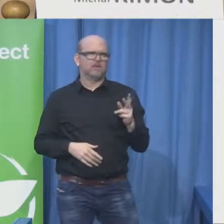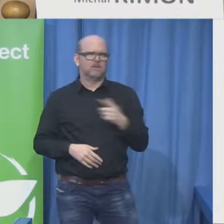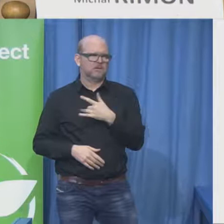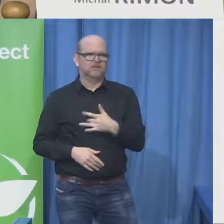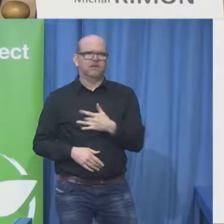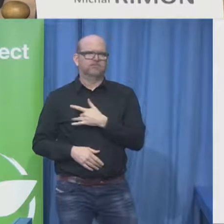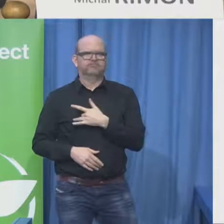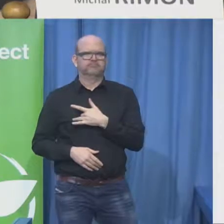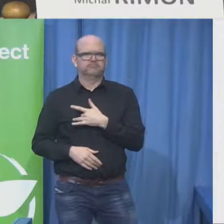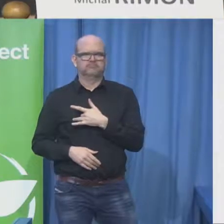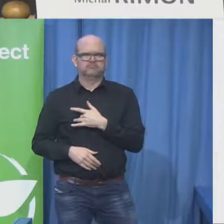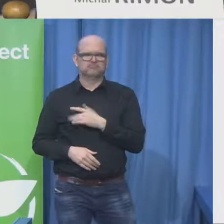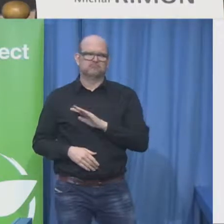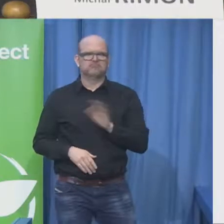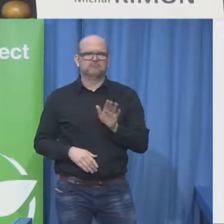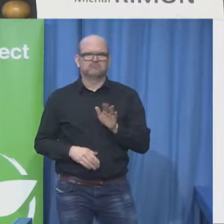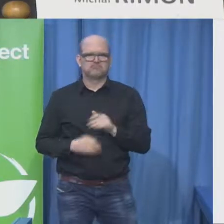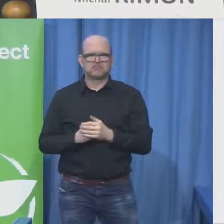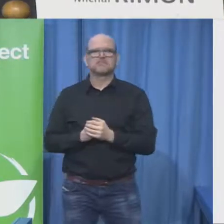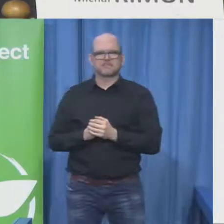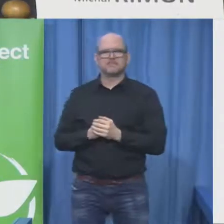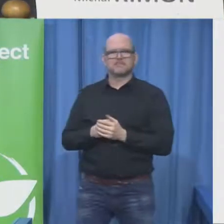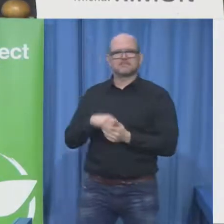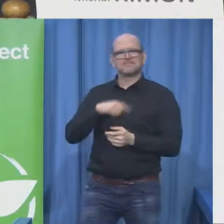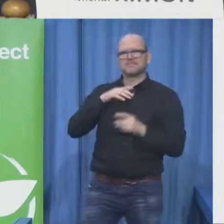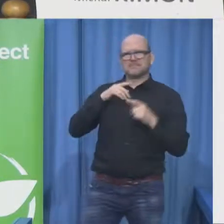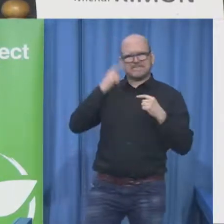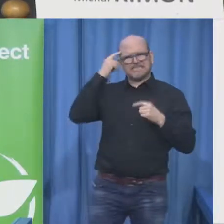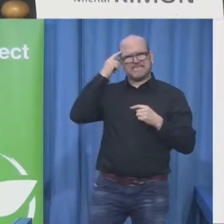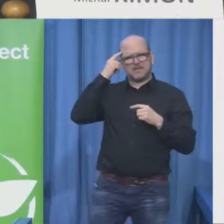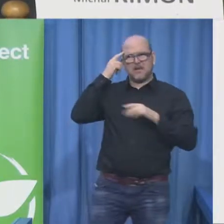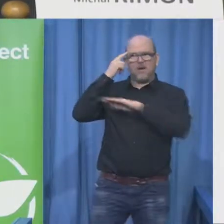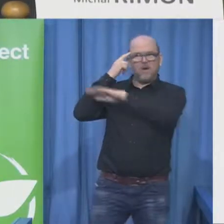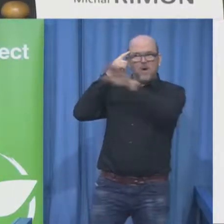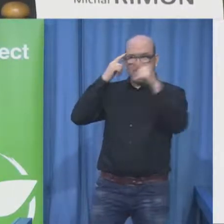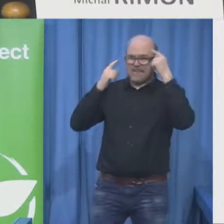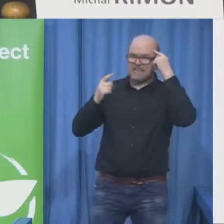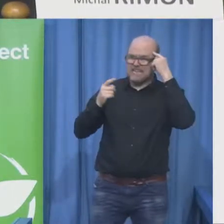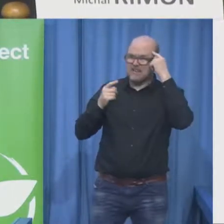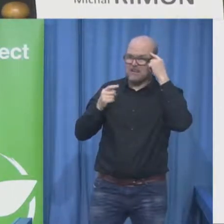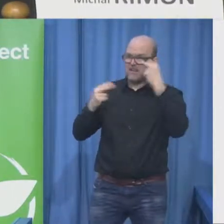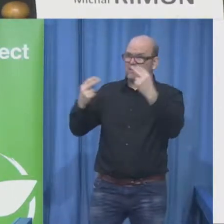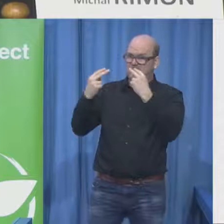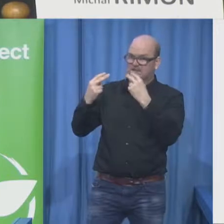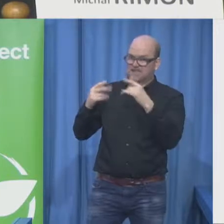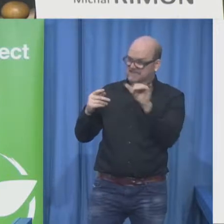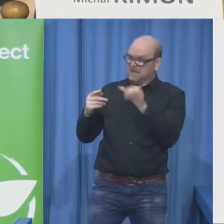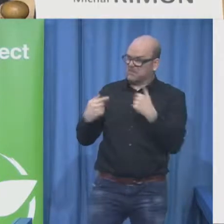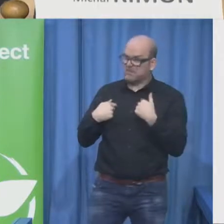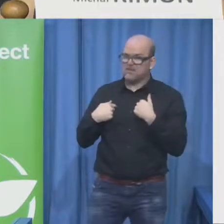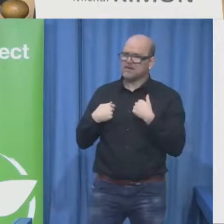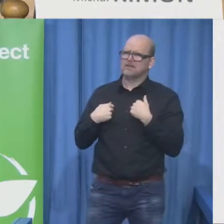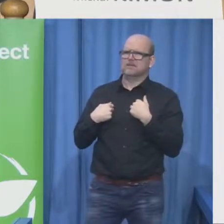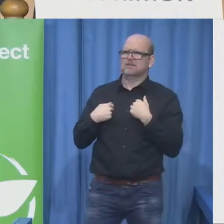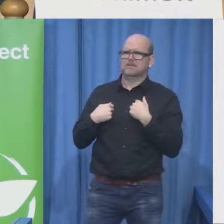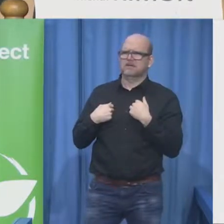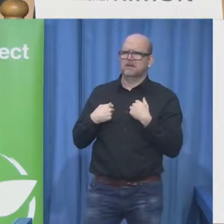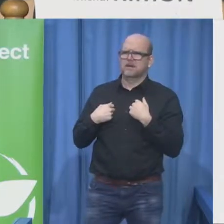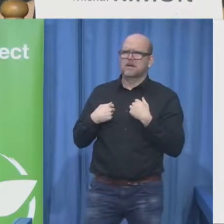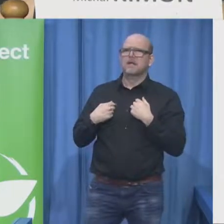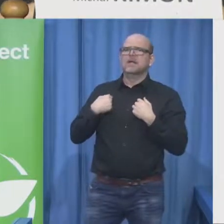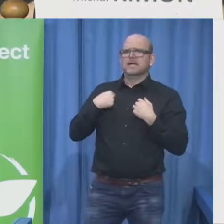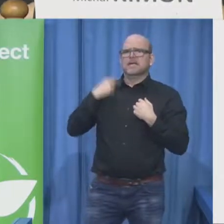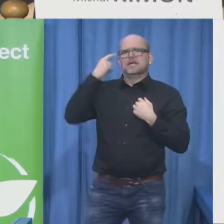that I can actually talk that was for me something very painful to to hear that they made the